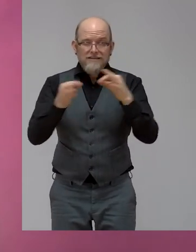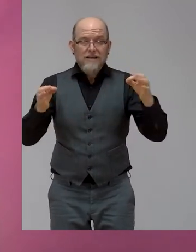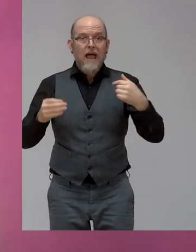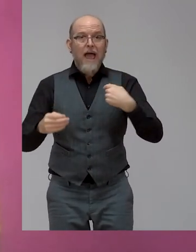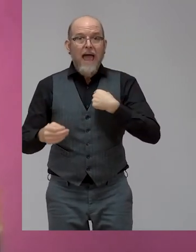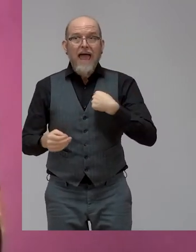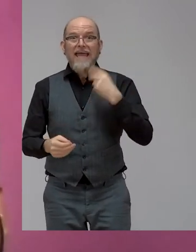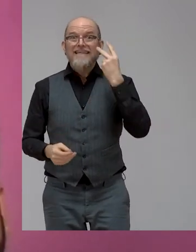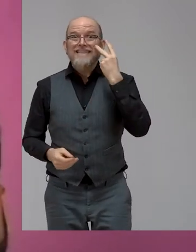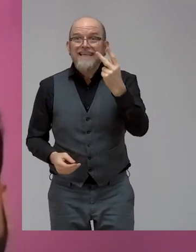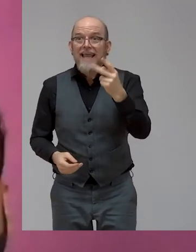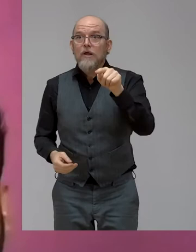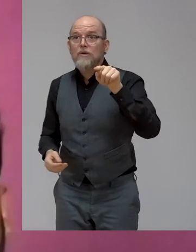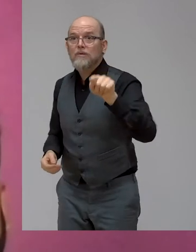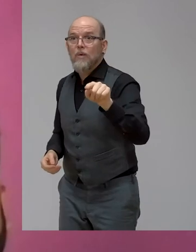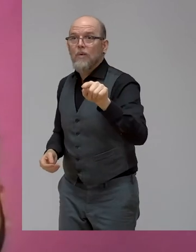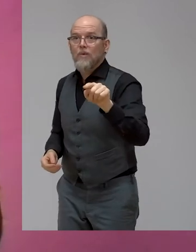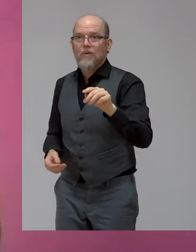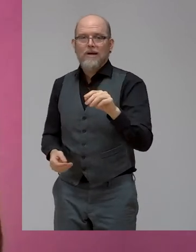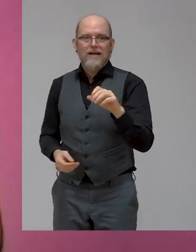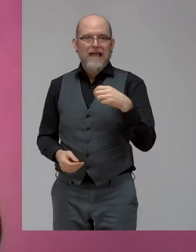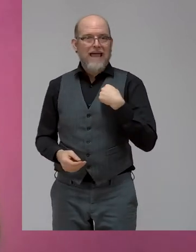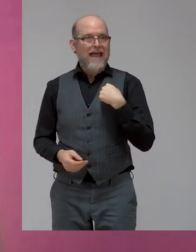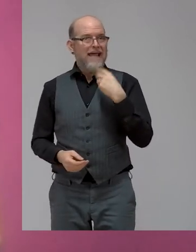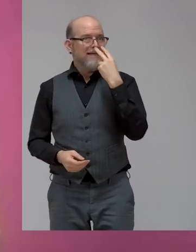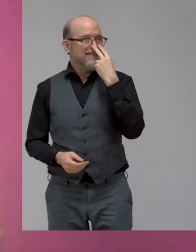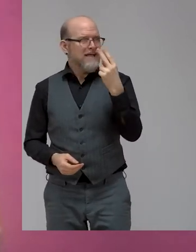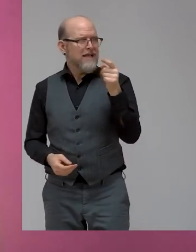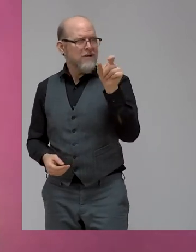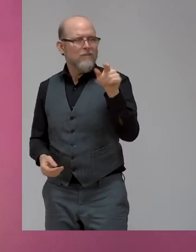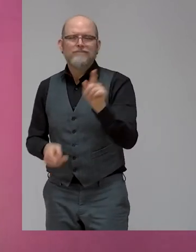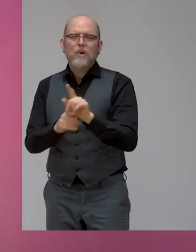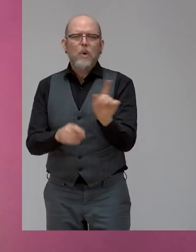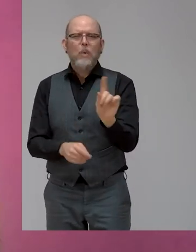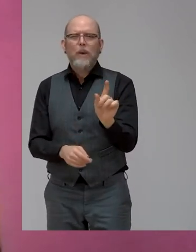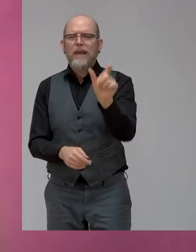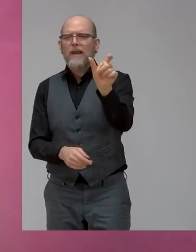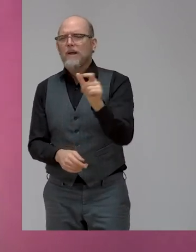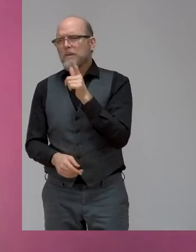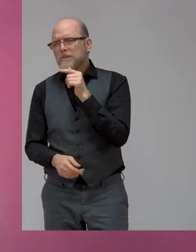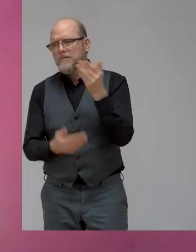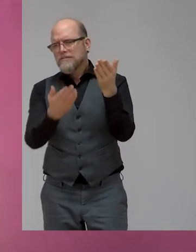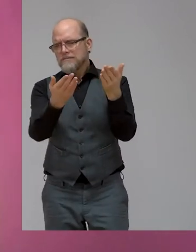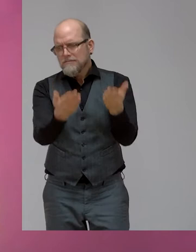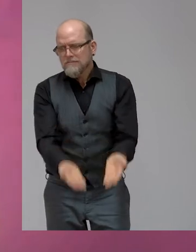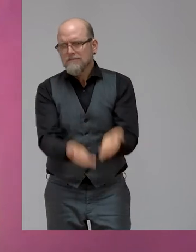I see you. I see who you are. What you are and how you are is incredibly important. 20-something years